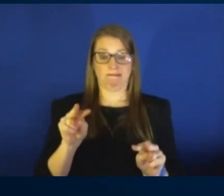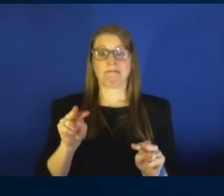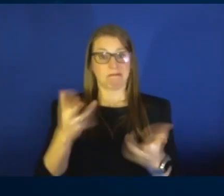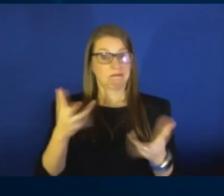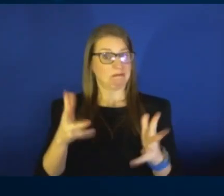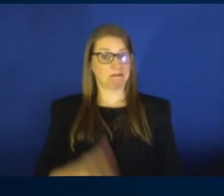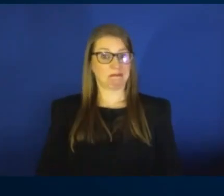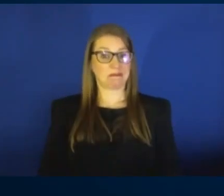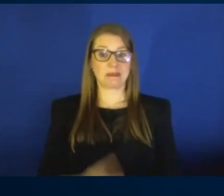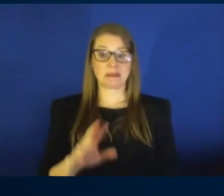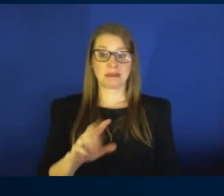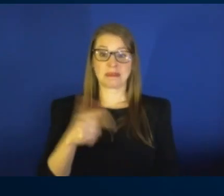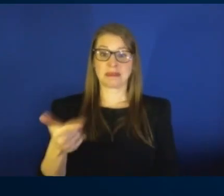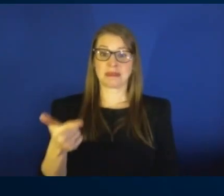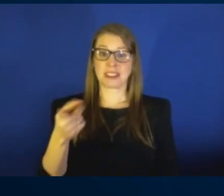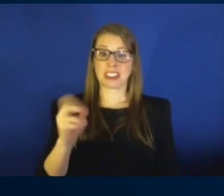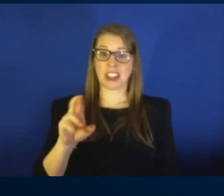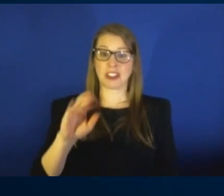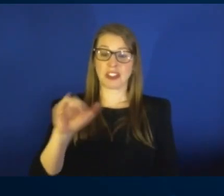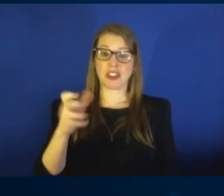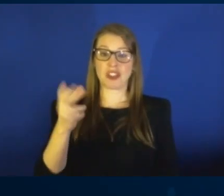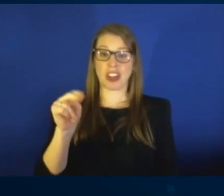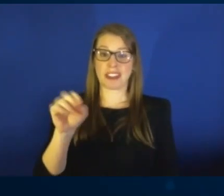Dr. Johnson, your final thoughts for us today?